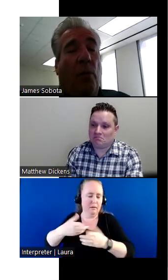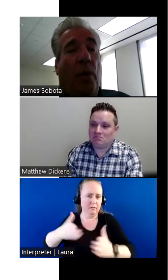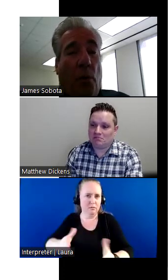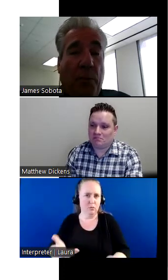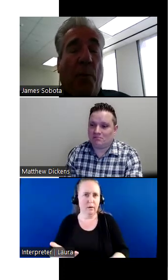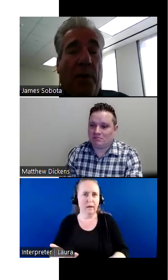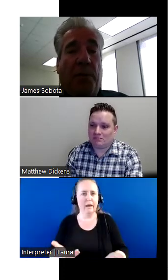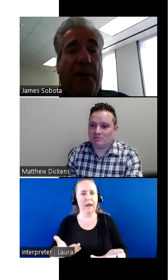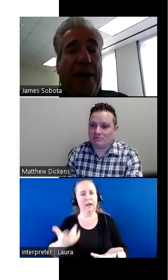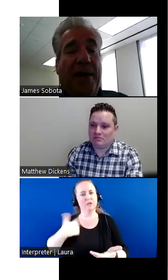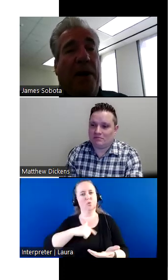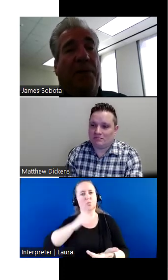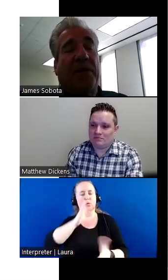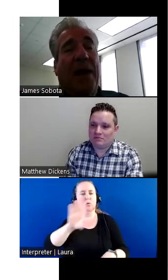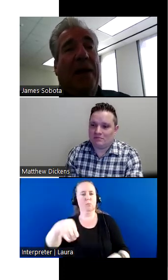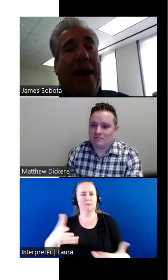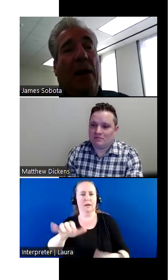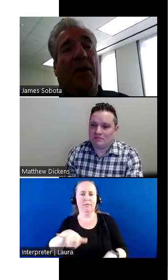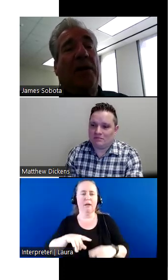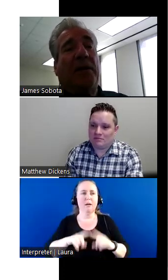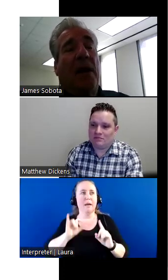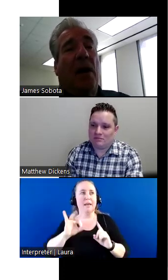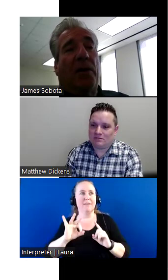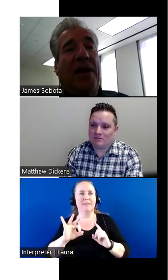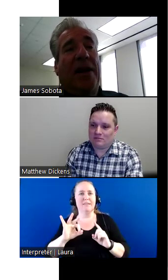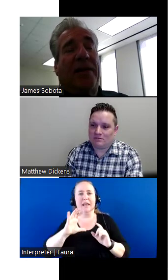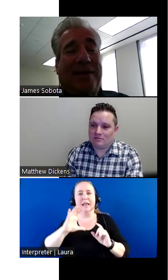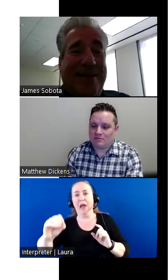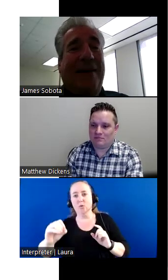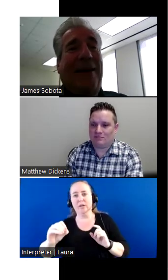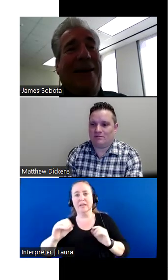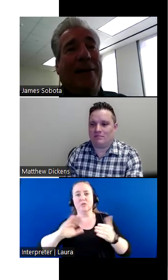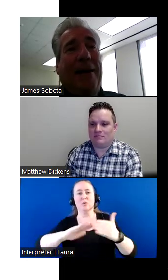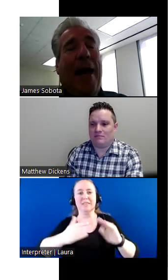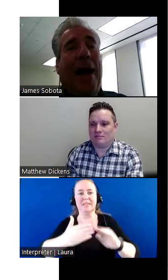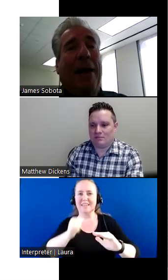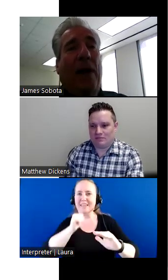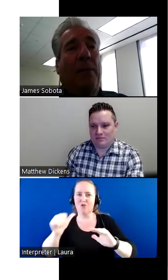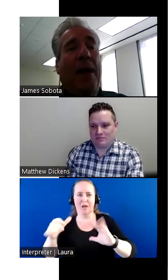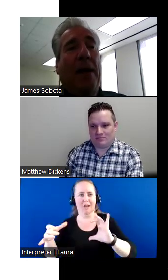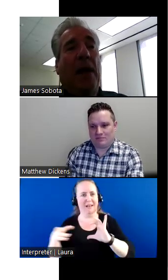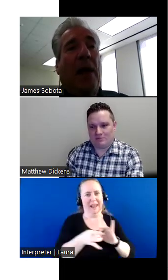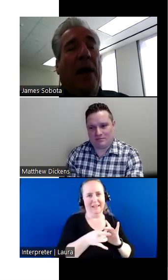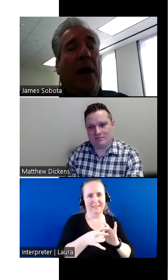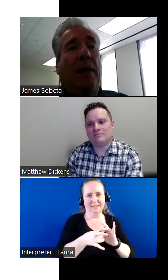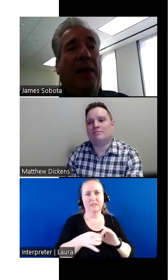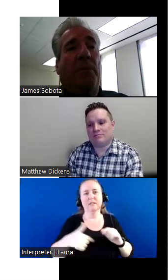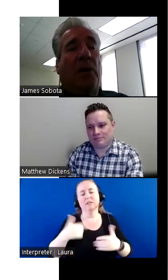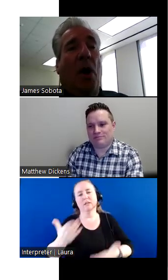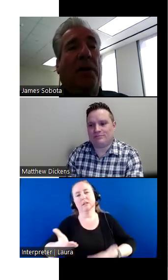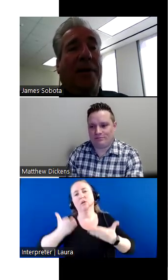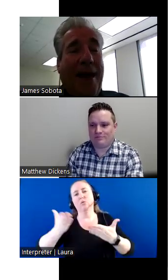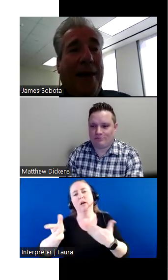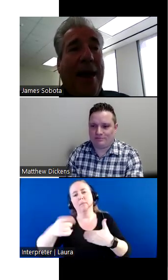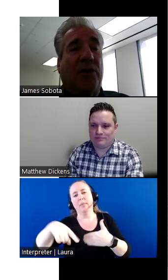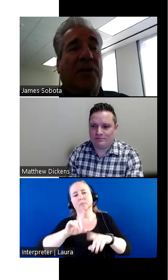we will provide that. But if it's counties or cities that's not connected, I recommend them